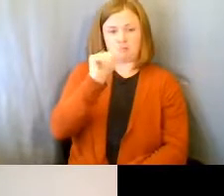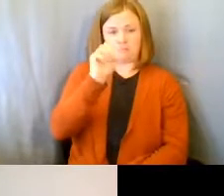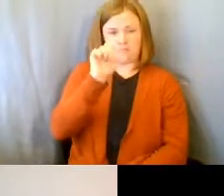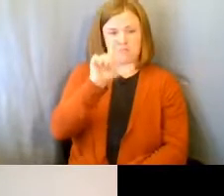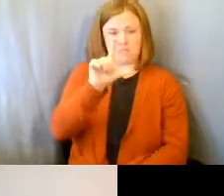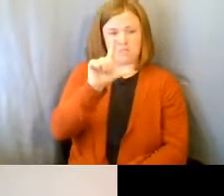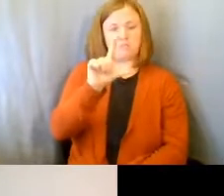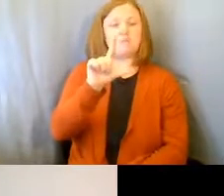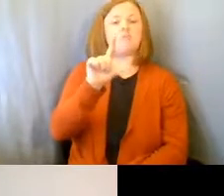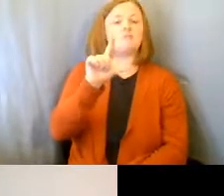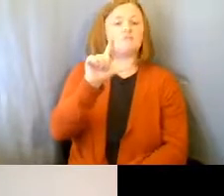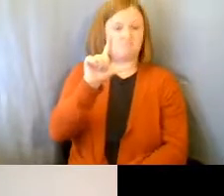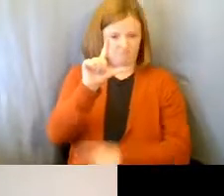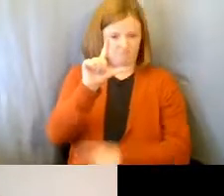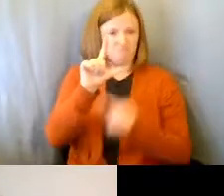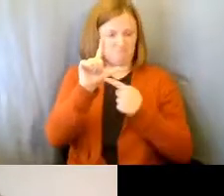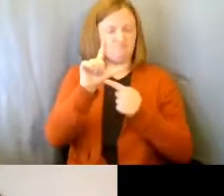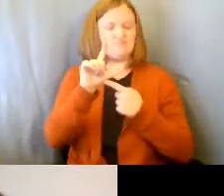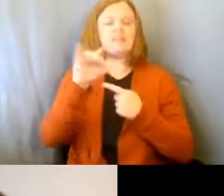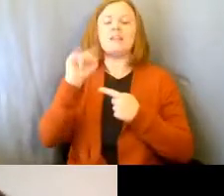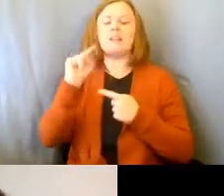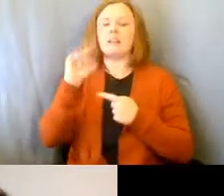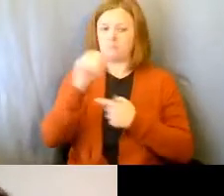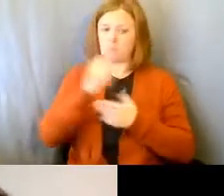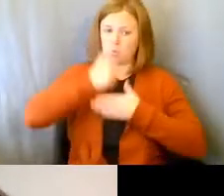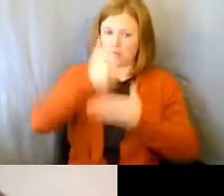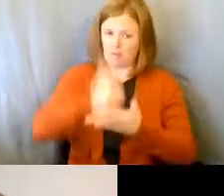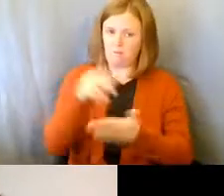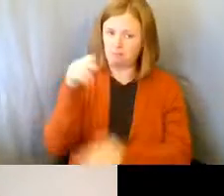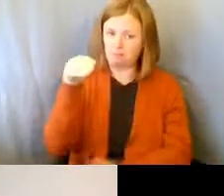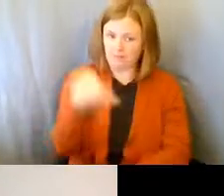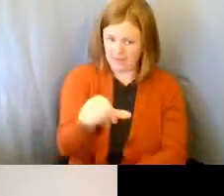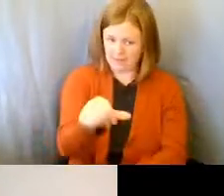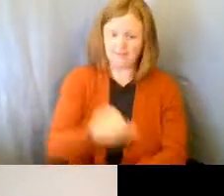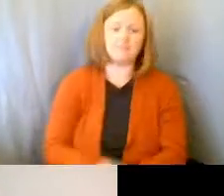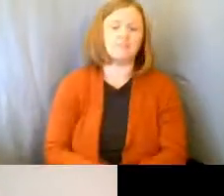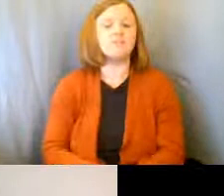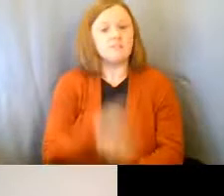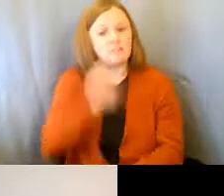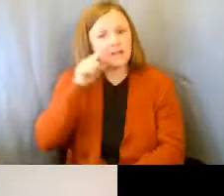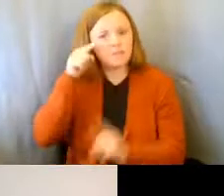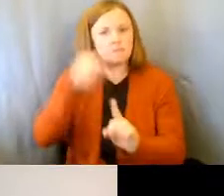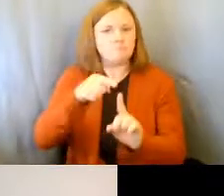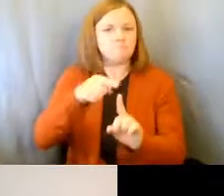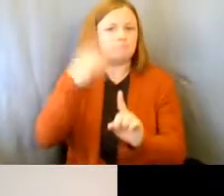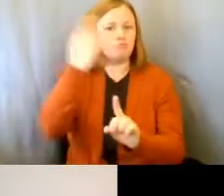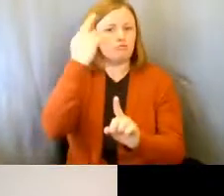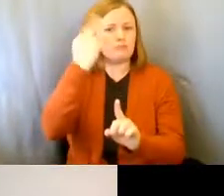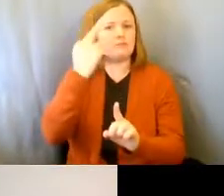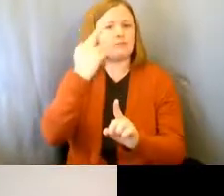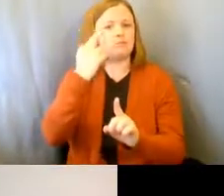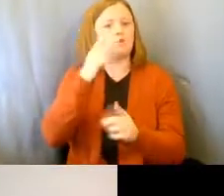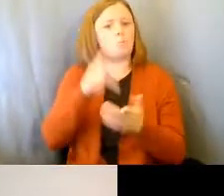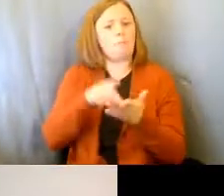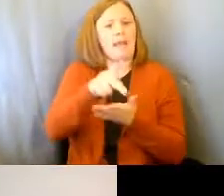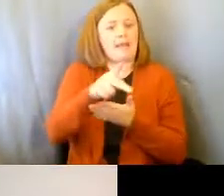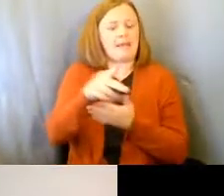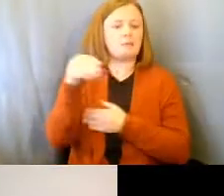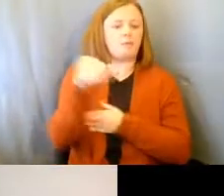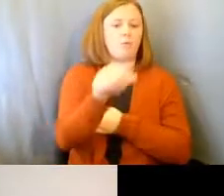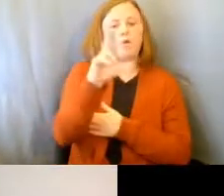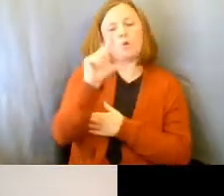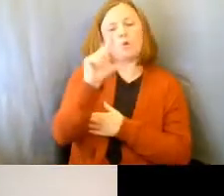help pay for the place you're living. That is the purpose of that, to pay for utilities